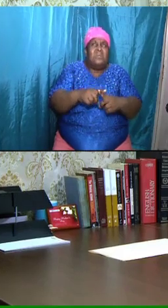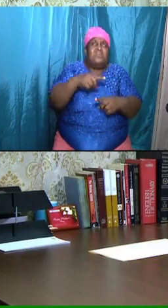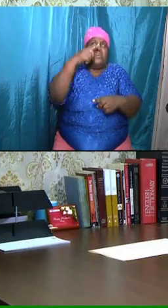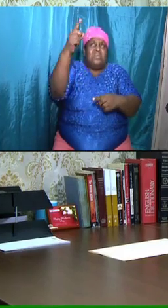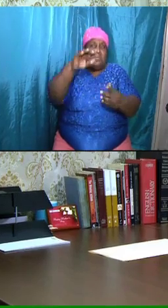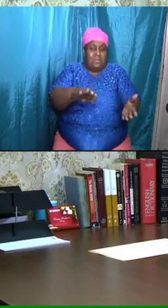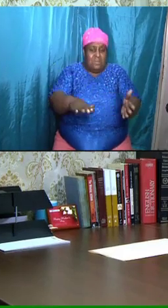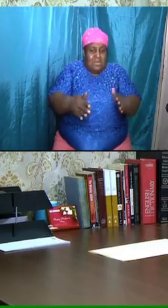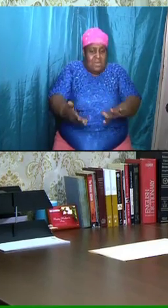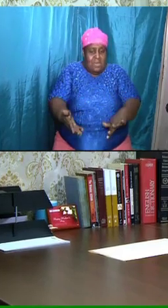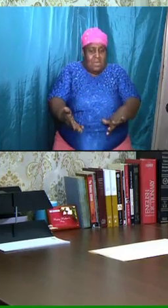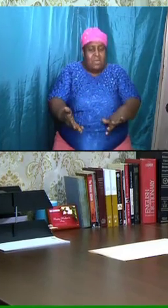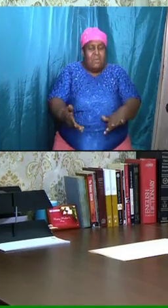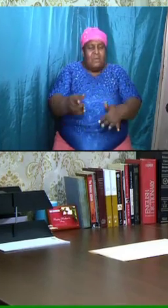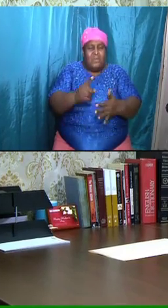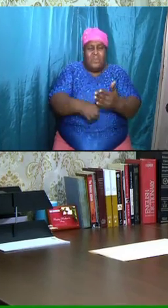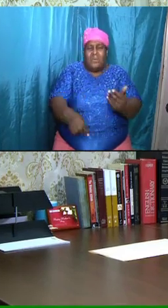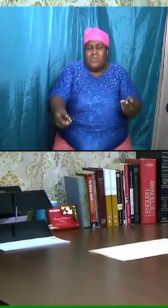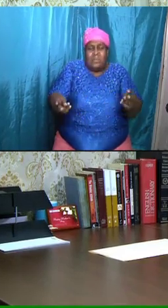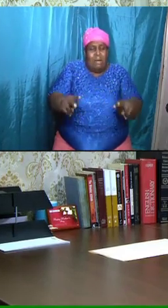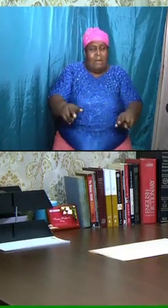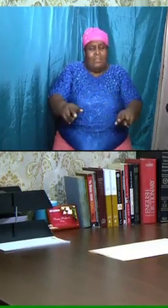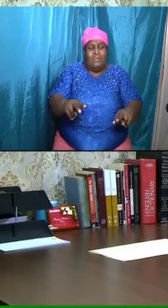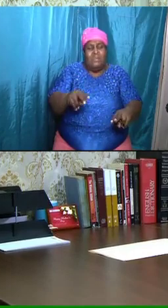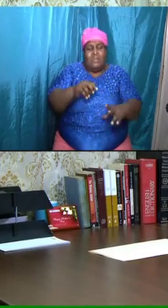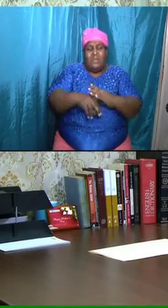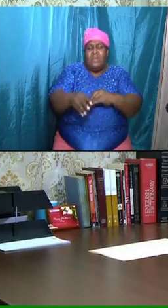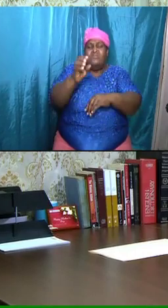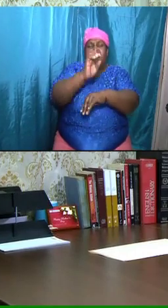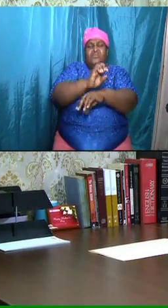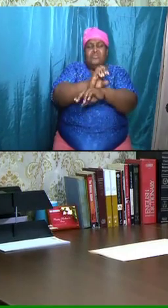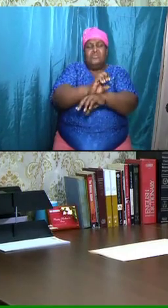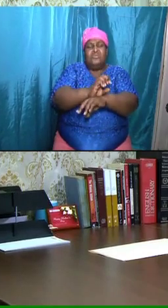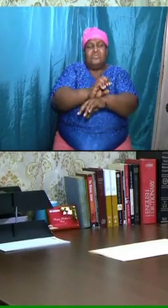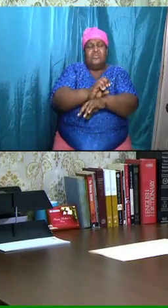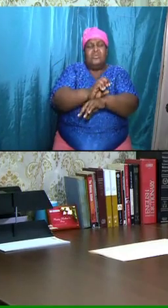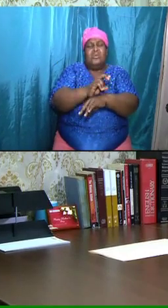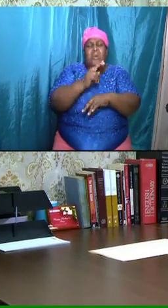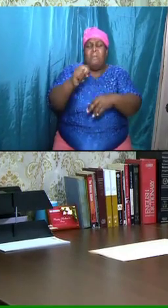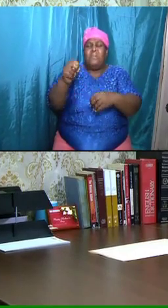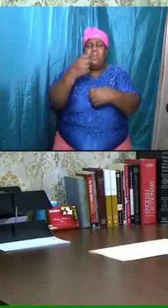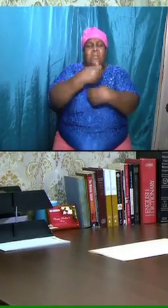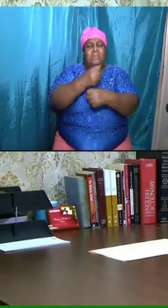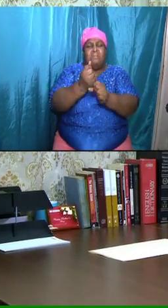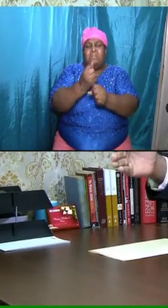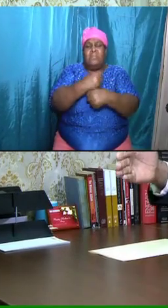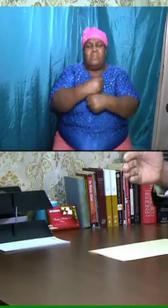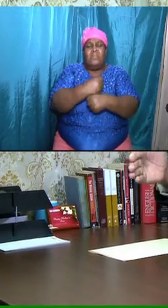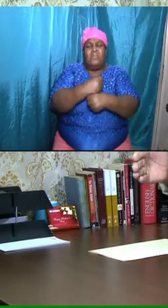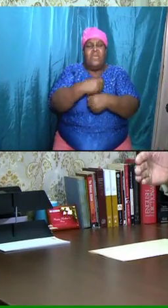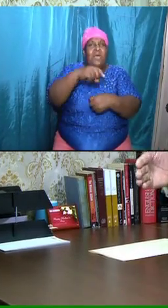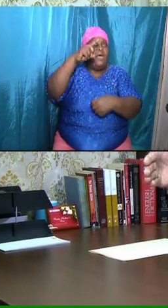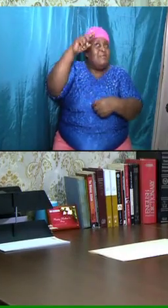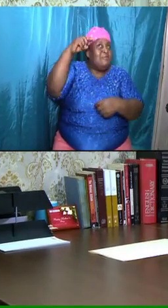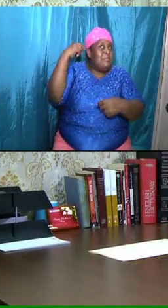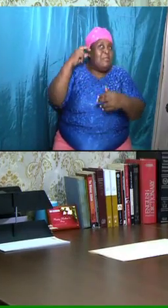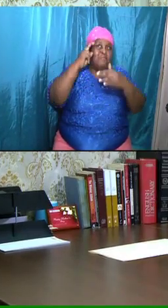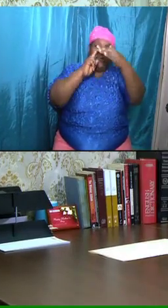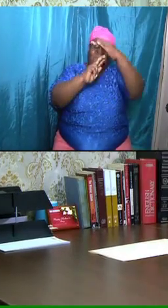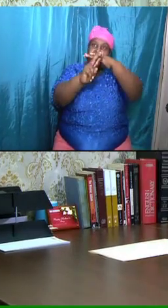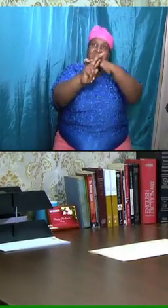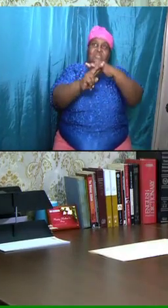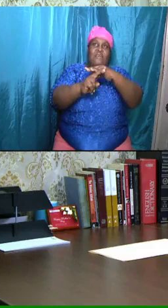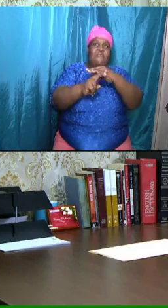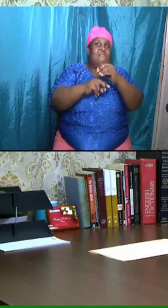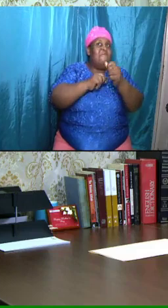what was going to happen in terms of a church being formed. And Daniel prophesied way beyond that point, and